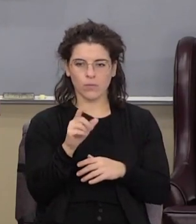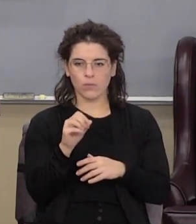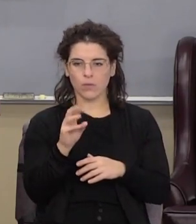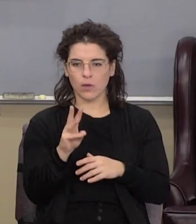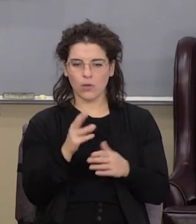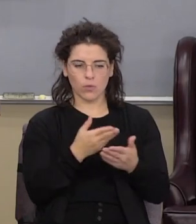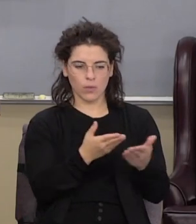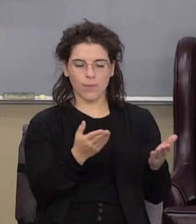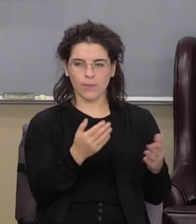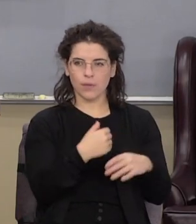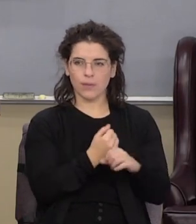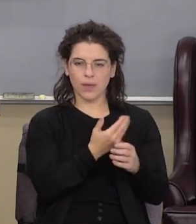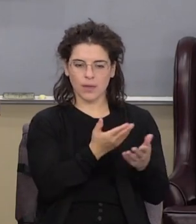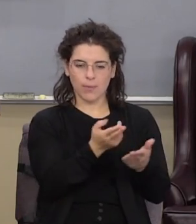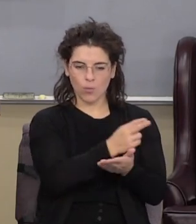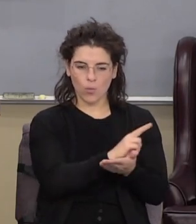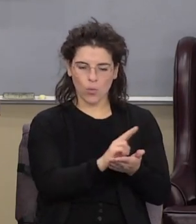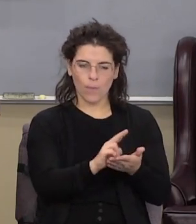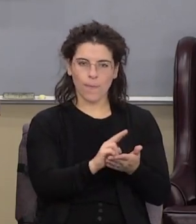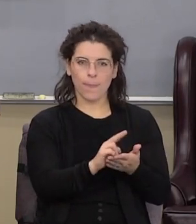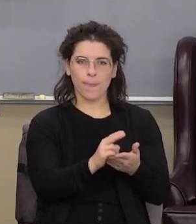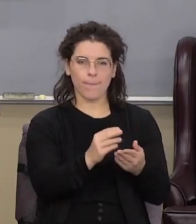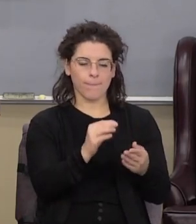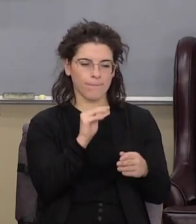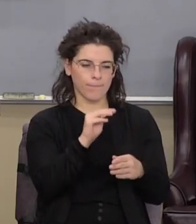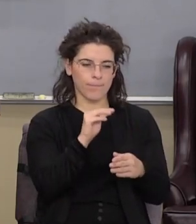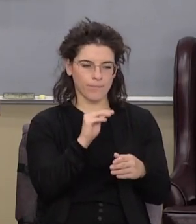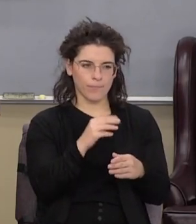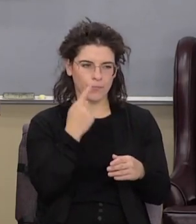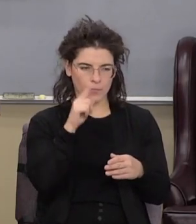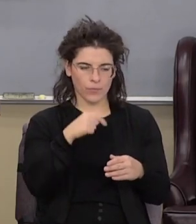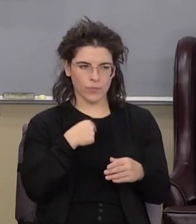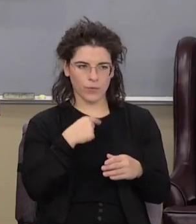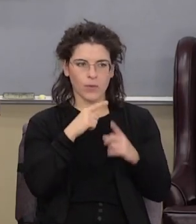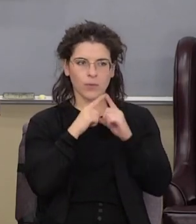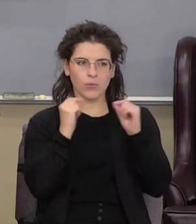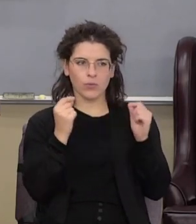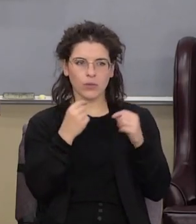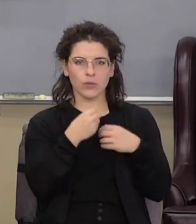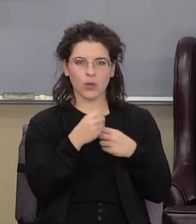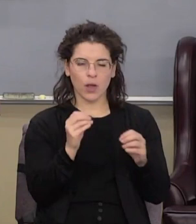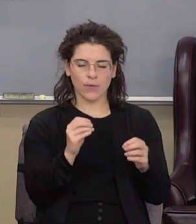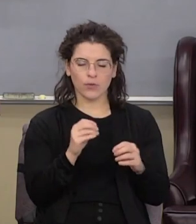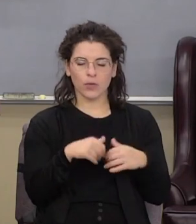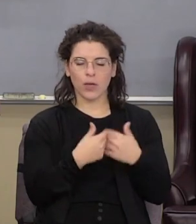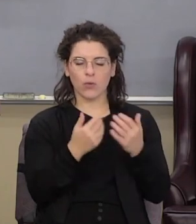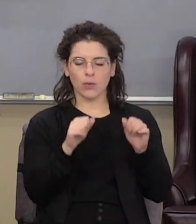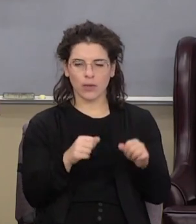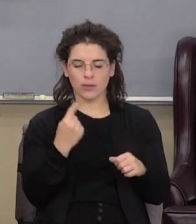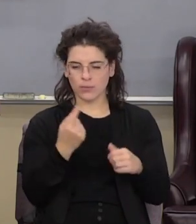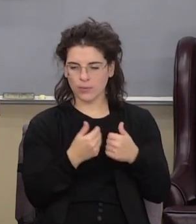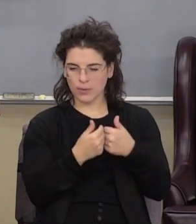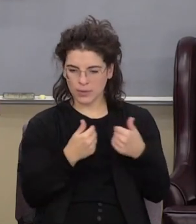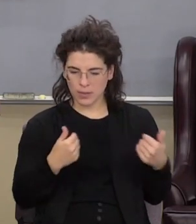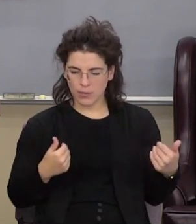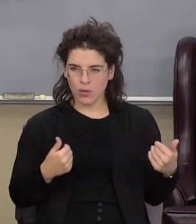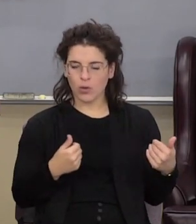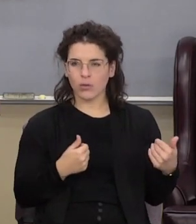holy to minister unto me in the priest office so how can how can someone be set apart